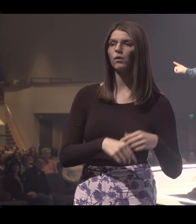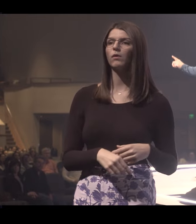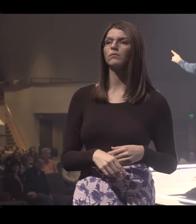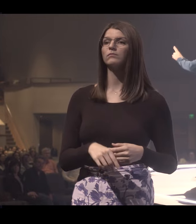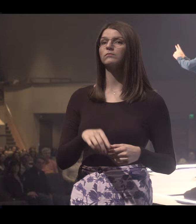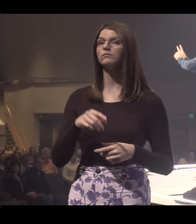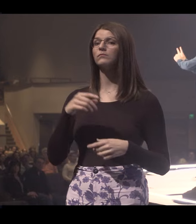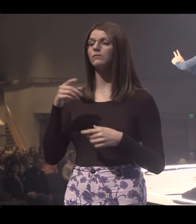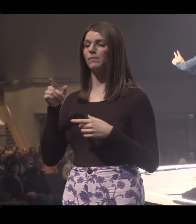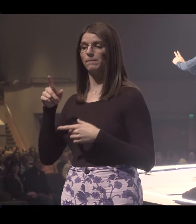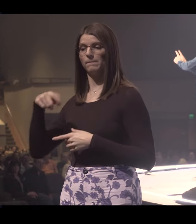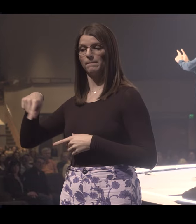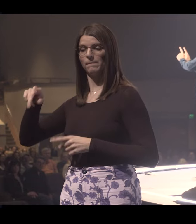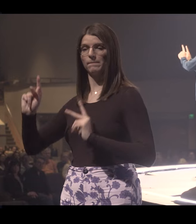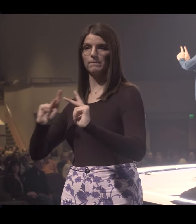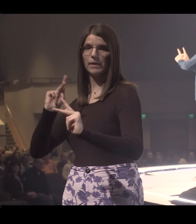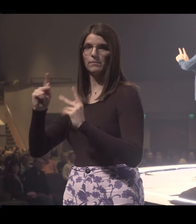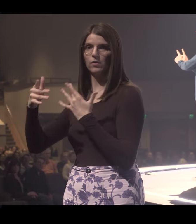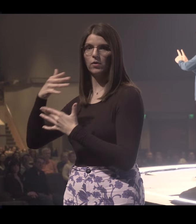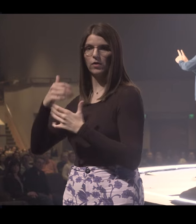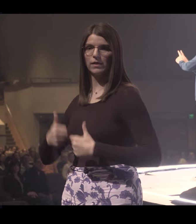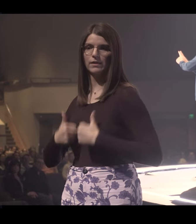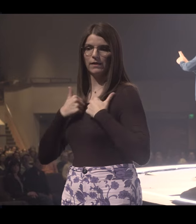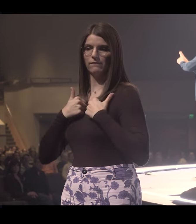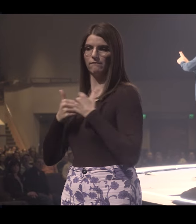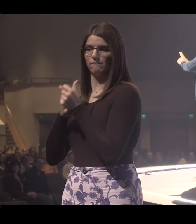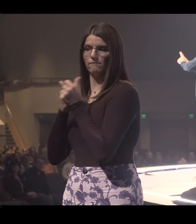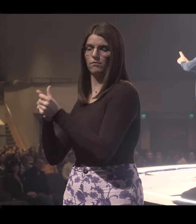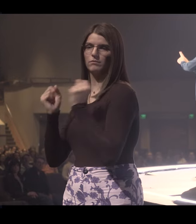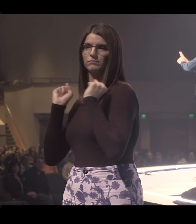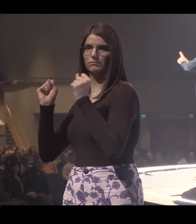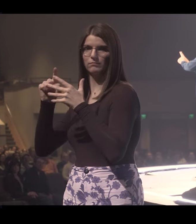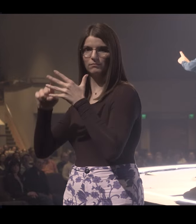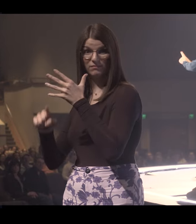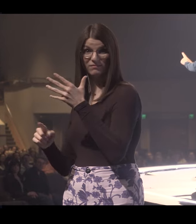do. Or being around people that are living it out.